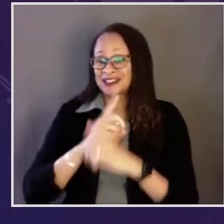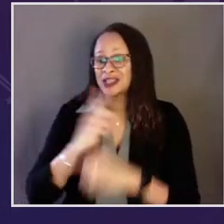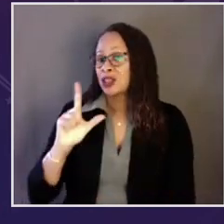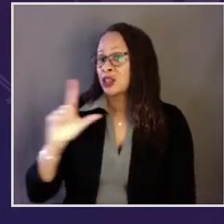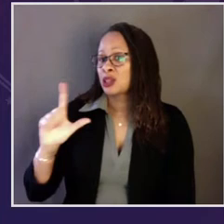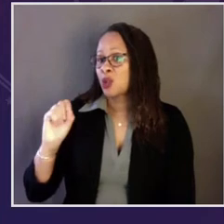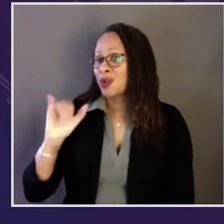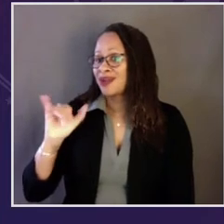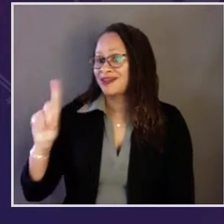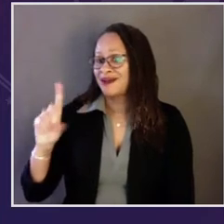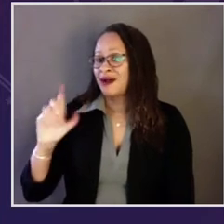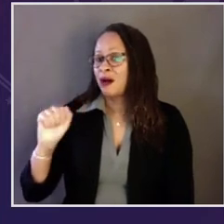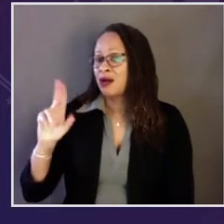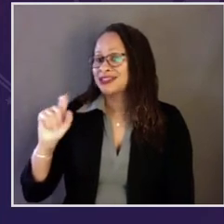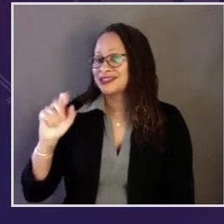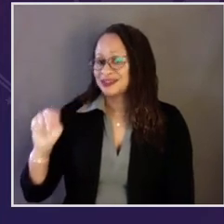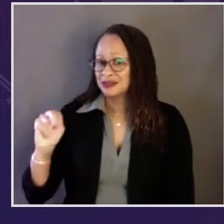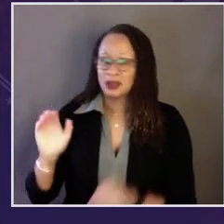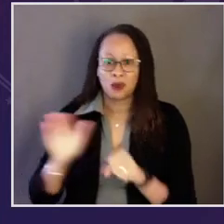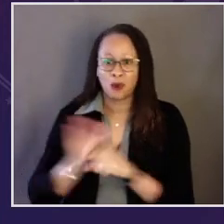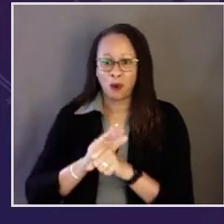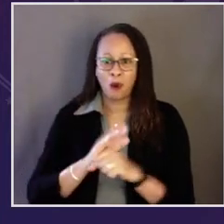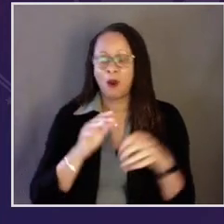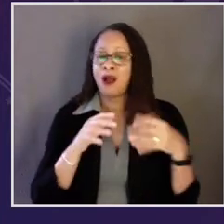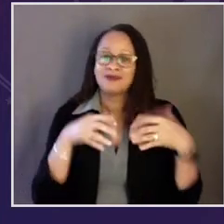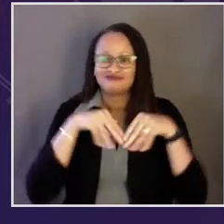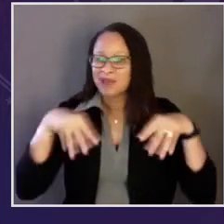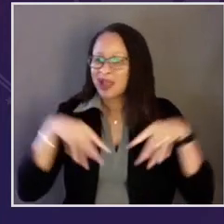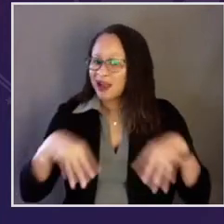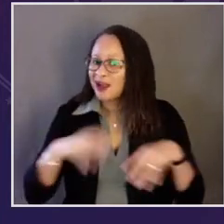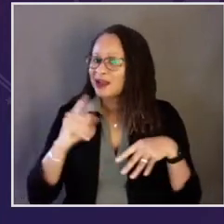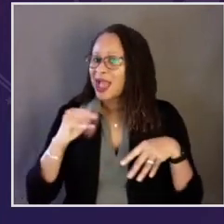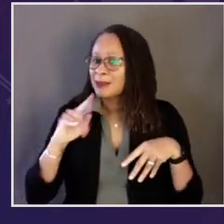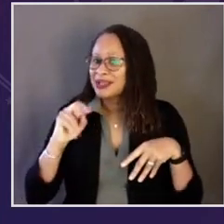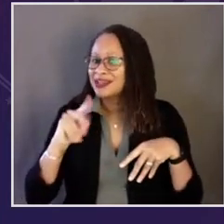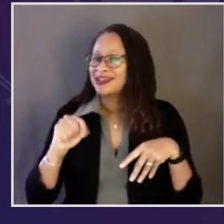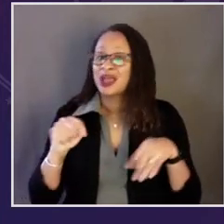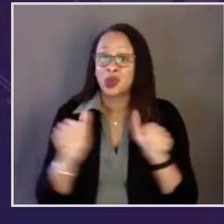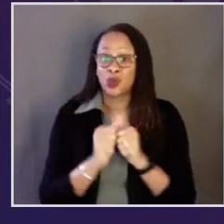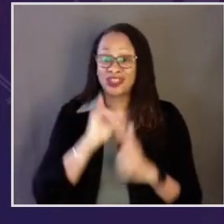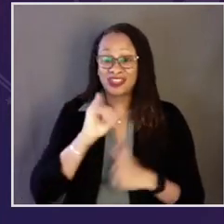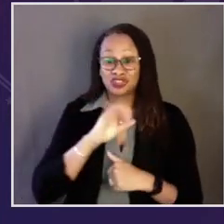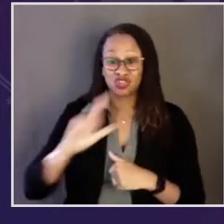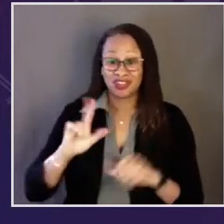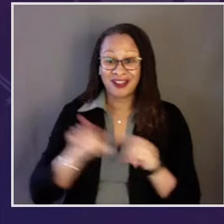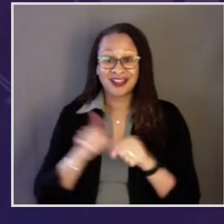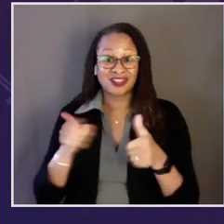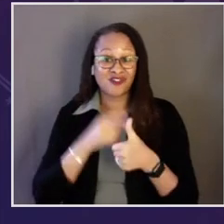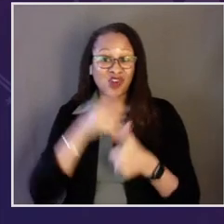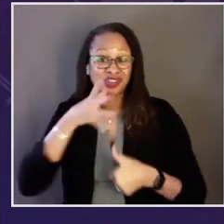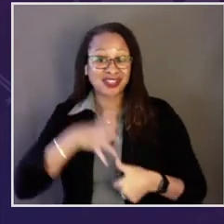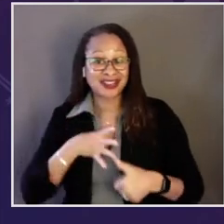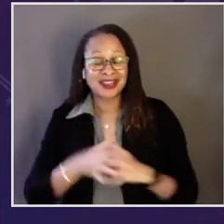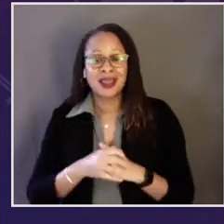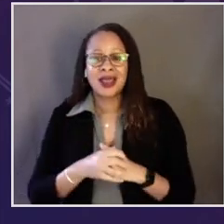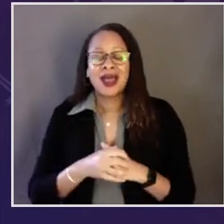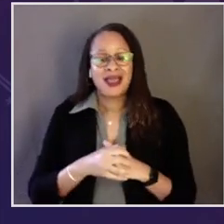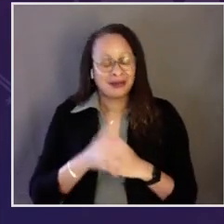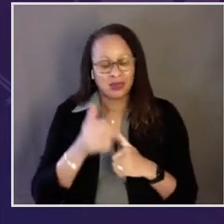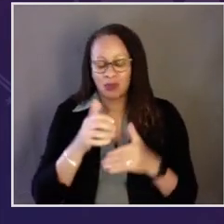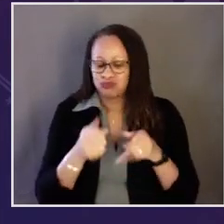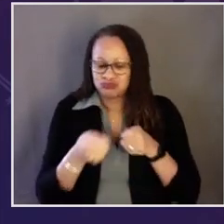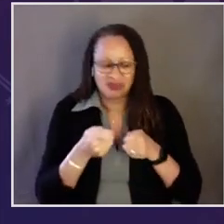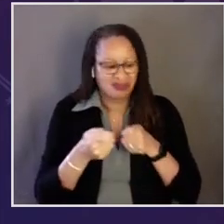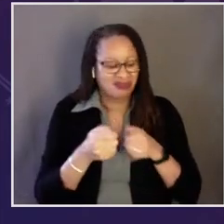our Secretary of Designee- Secretary of Defense-designee Lloyd Austin and the entire Cabinet as- and Jill as